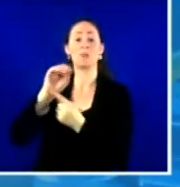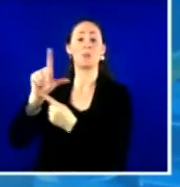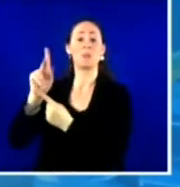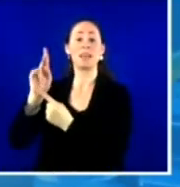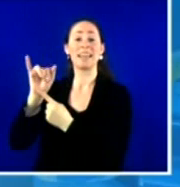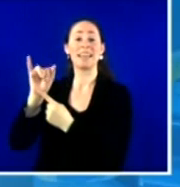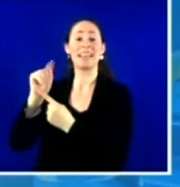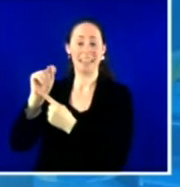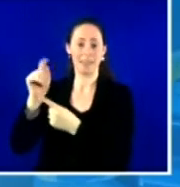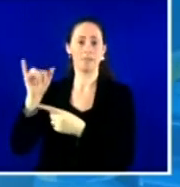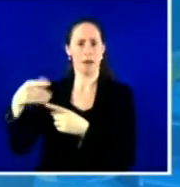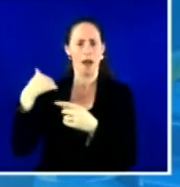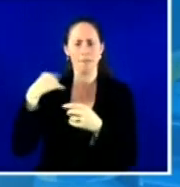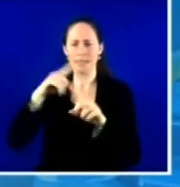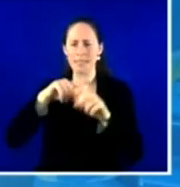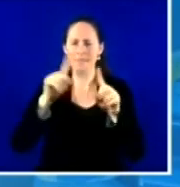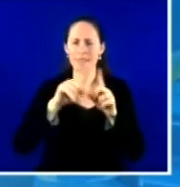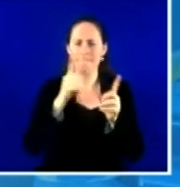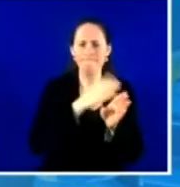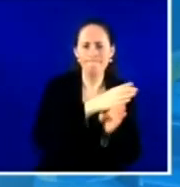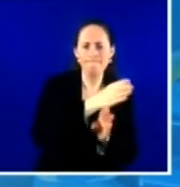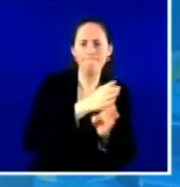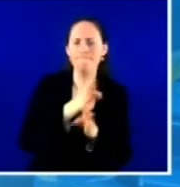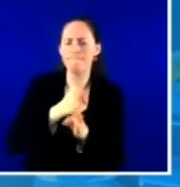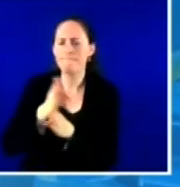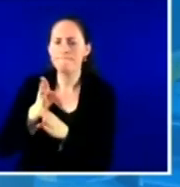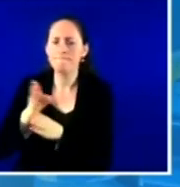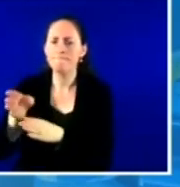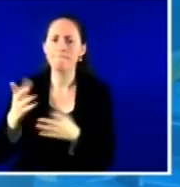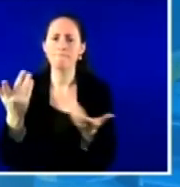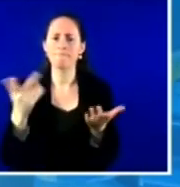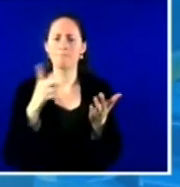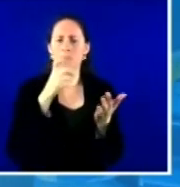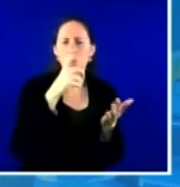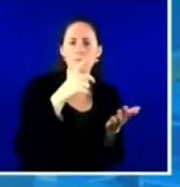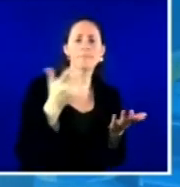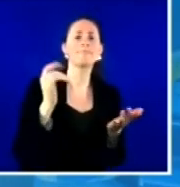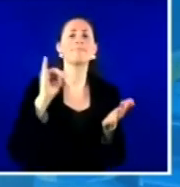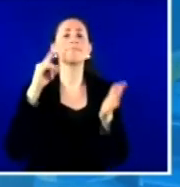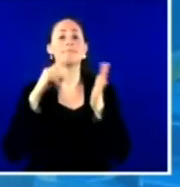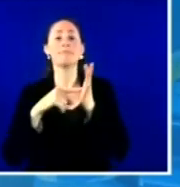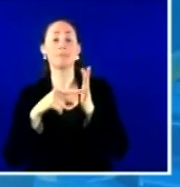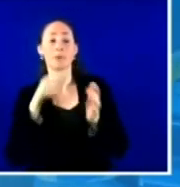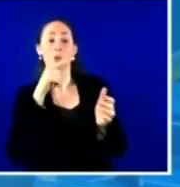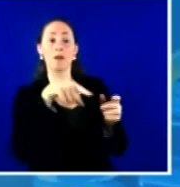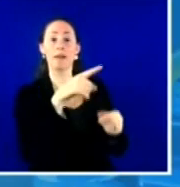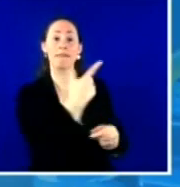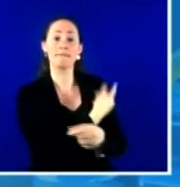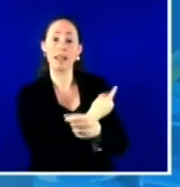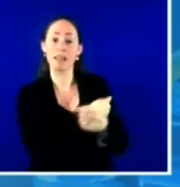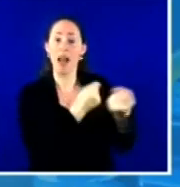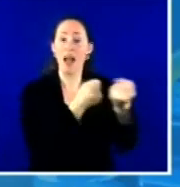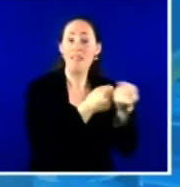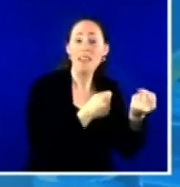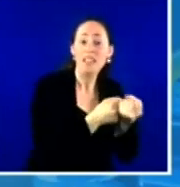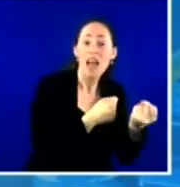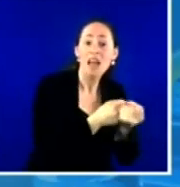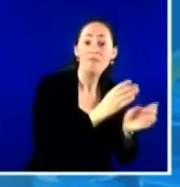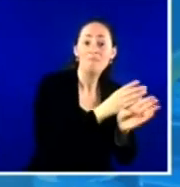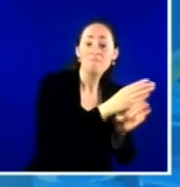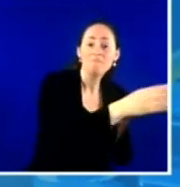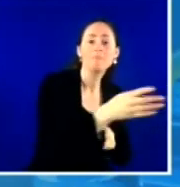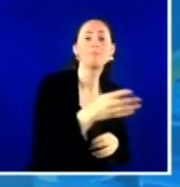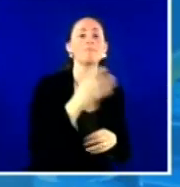be vaccinated, ranging from vaccine advocates to some steadfast opponents. And we try to provide